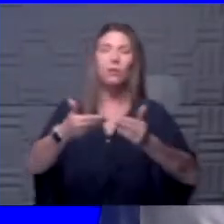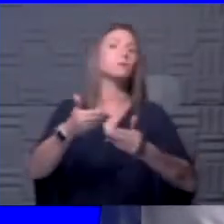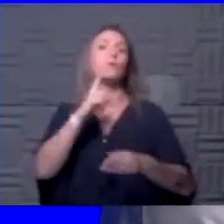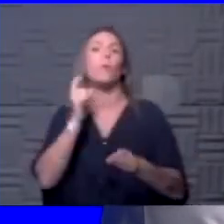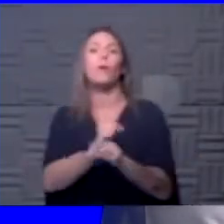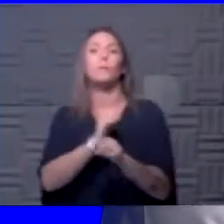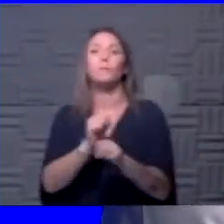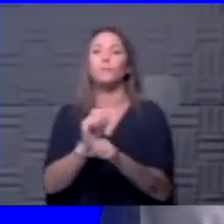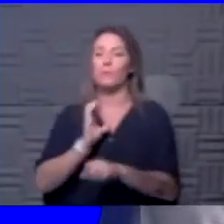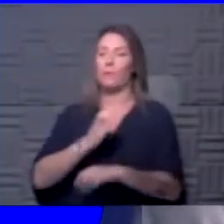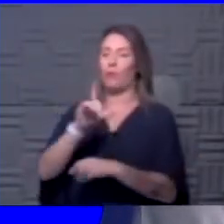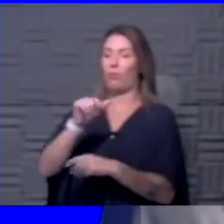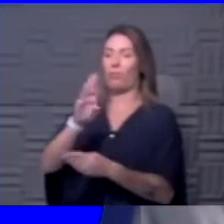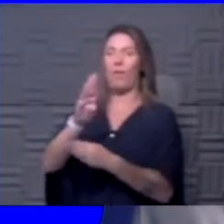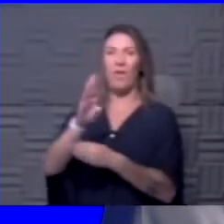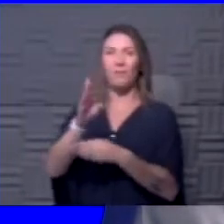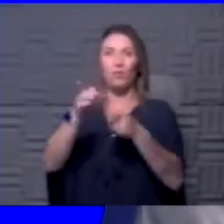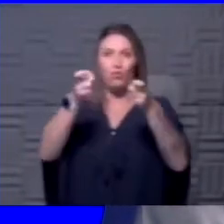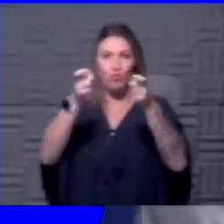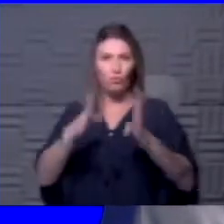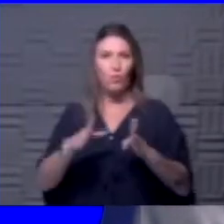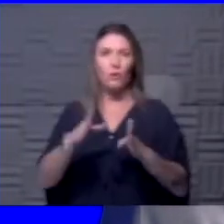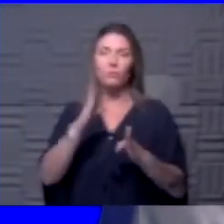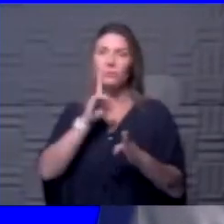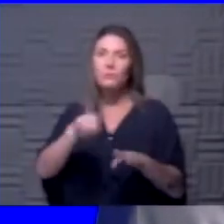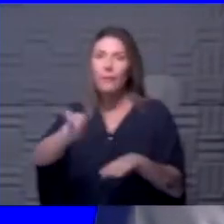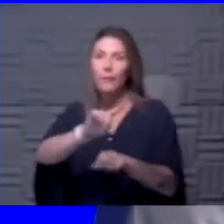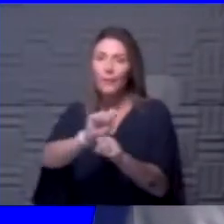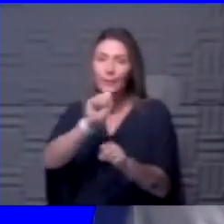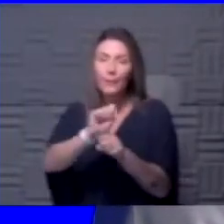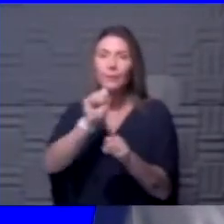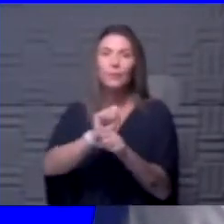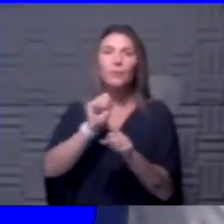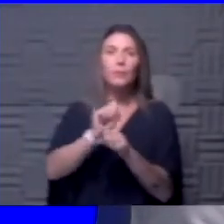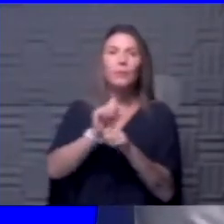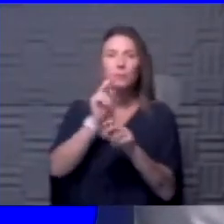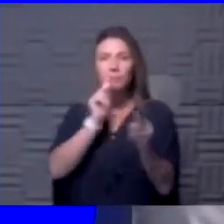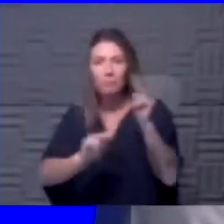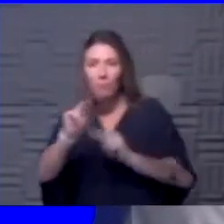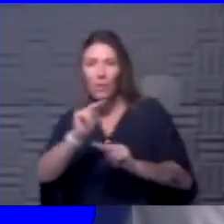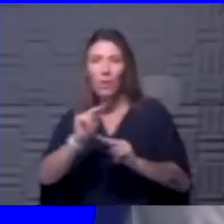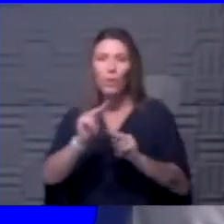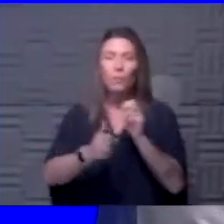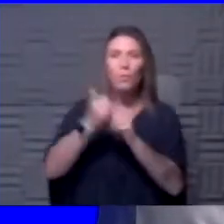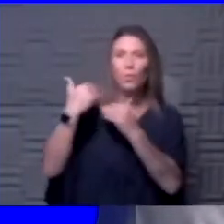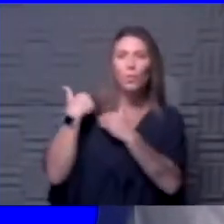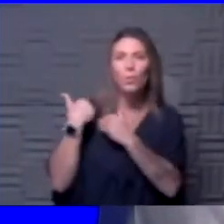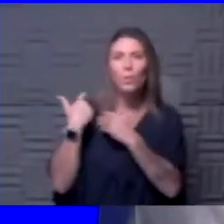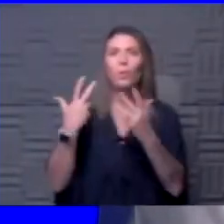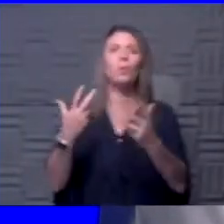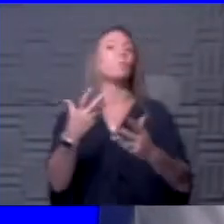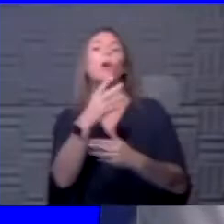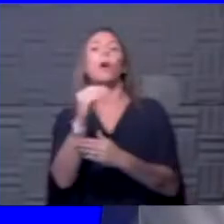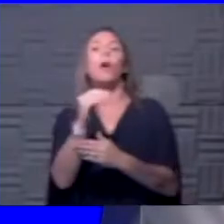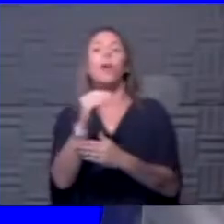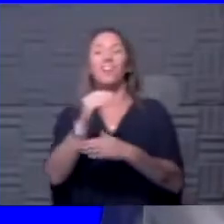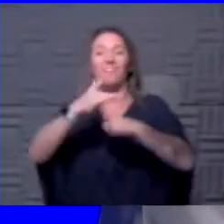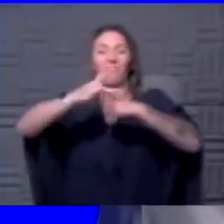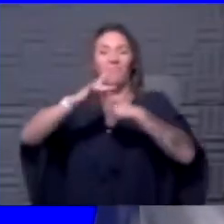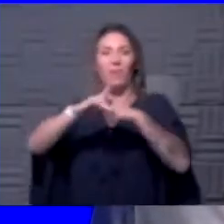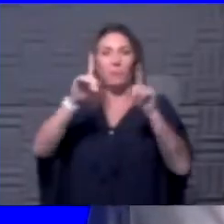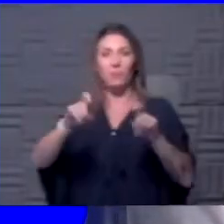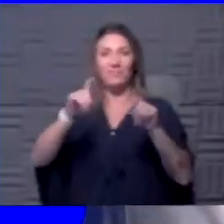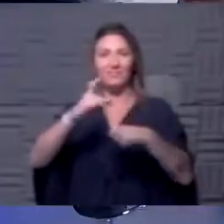you know, our lab directors are working on that and looking at the most reliable and readily available tests out there.